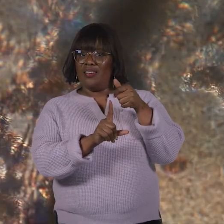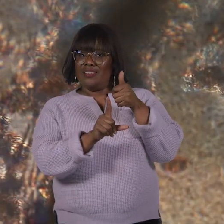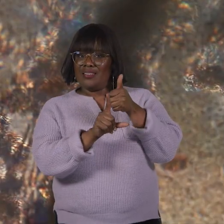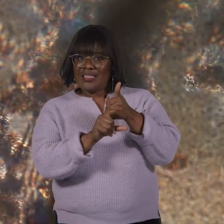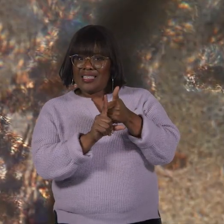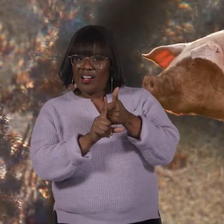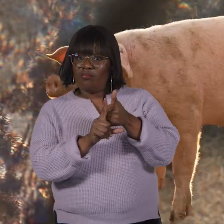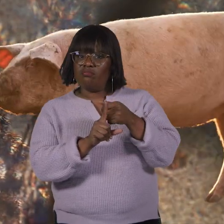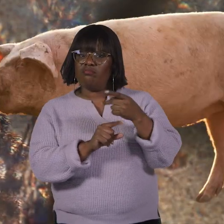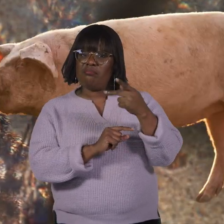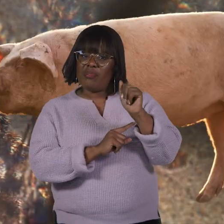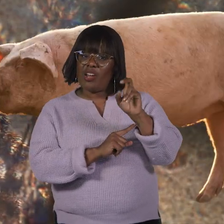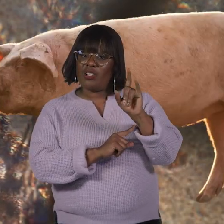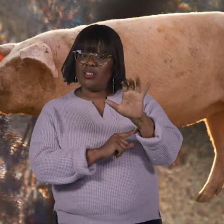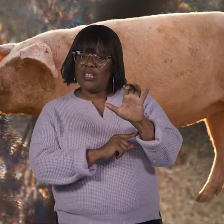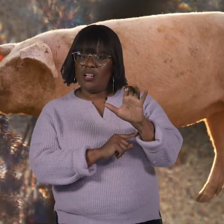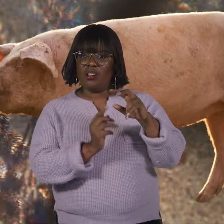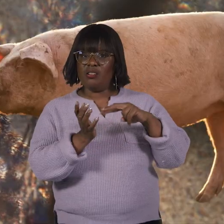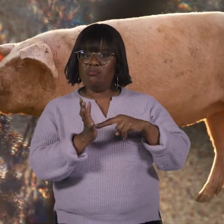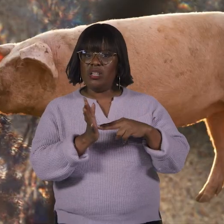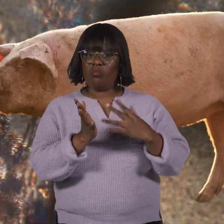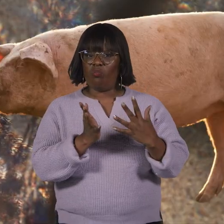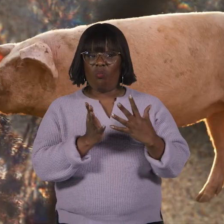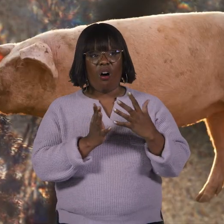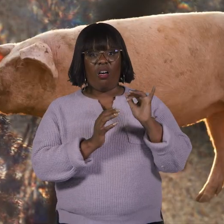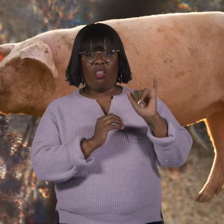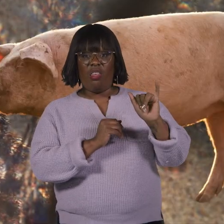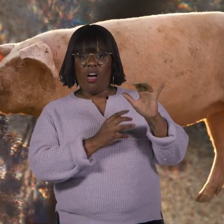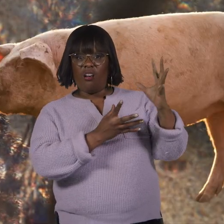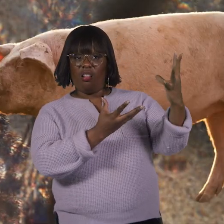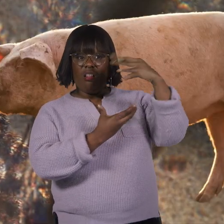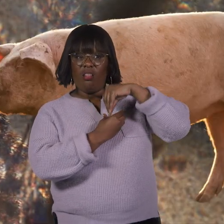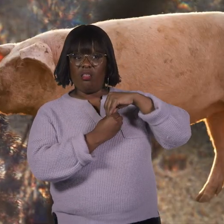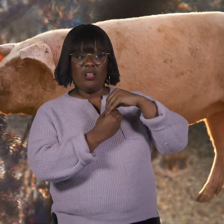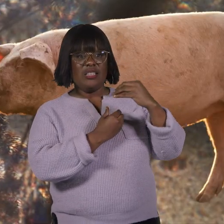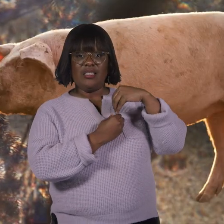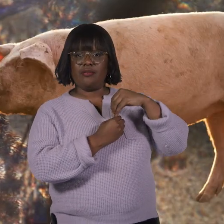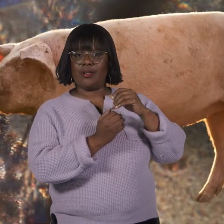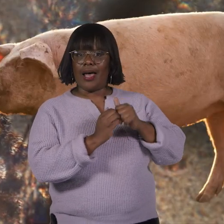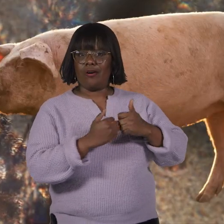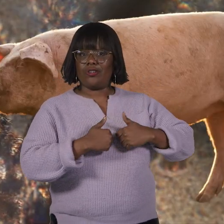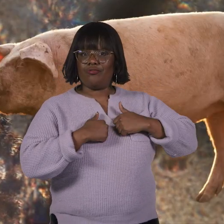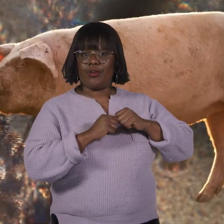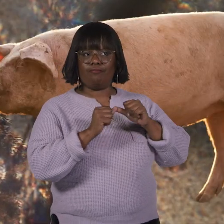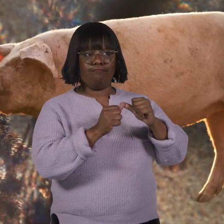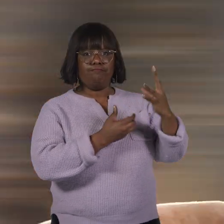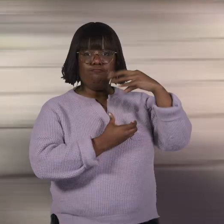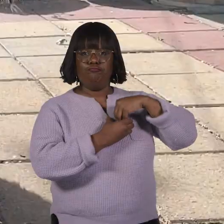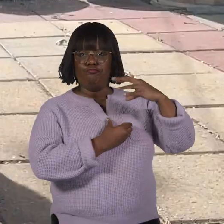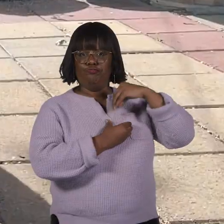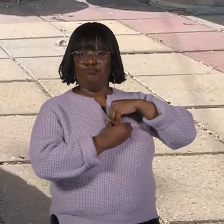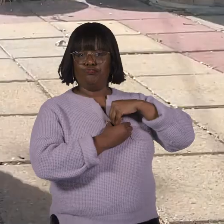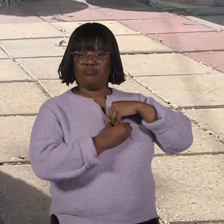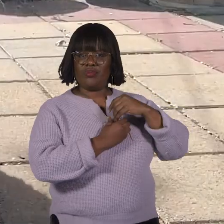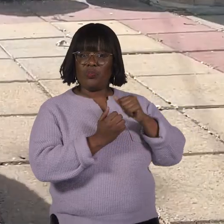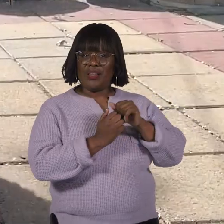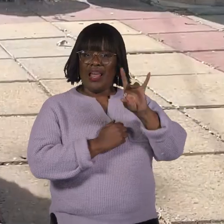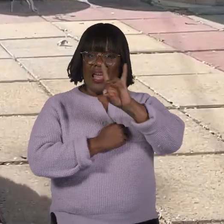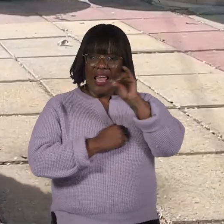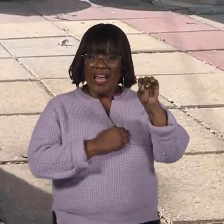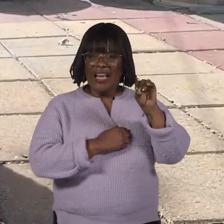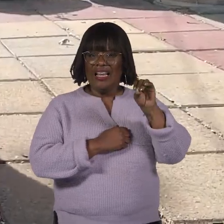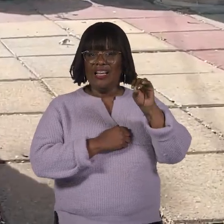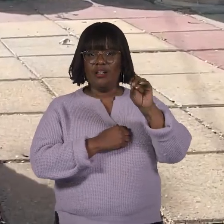of these are considered parasitic, which means they feed off of another living host to survive. Of the 80